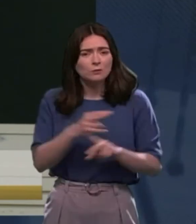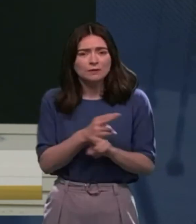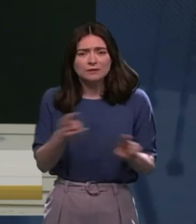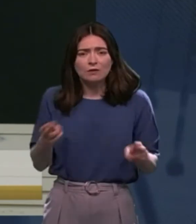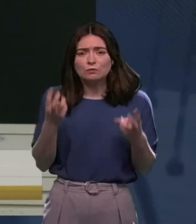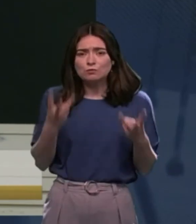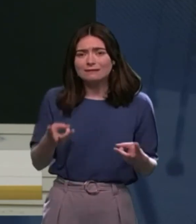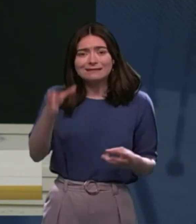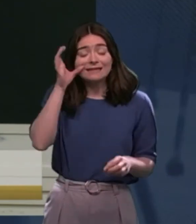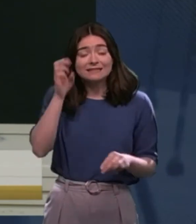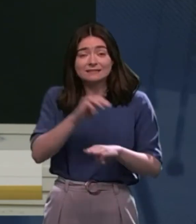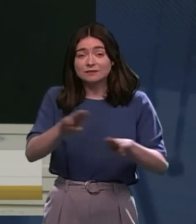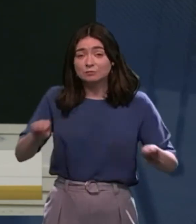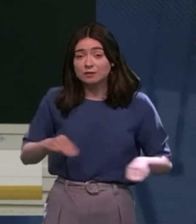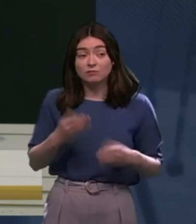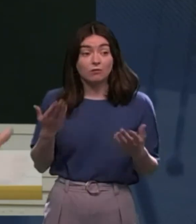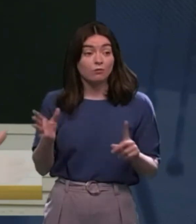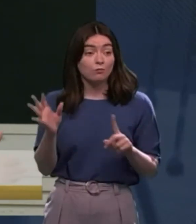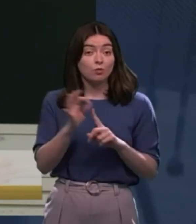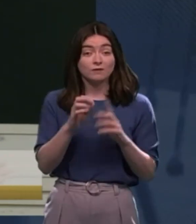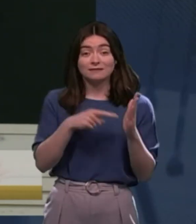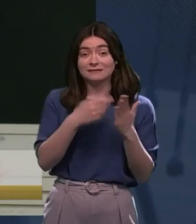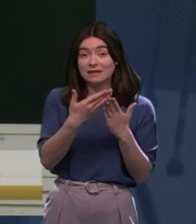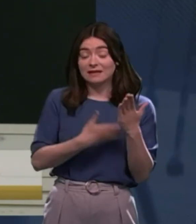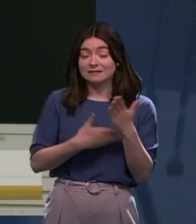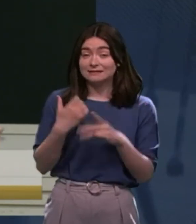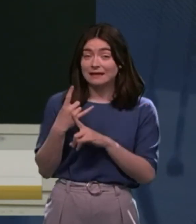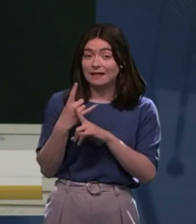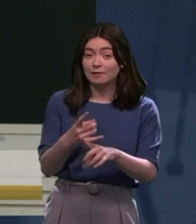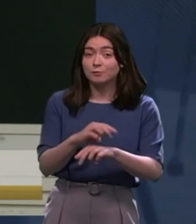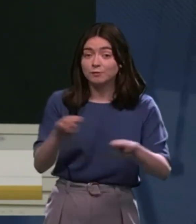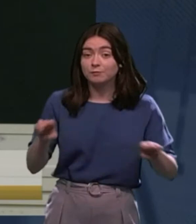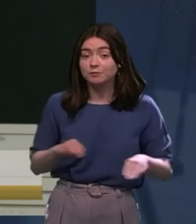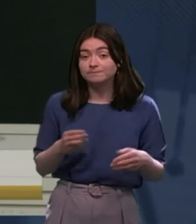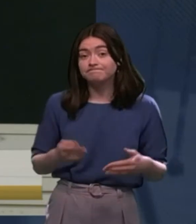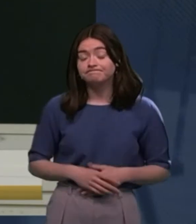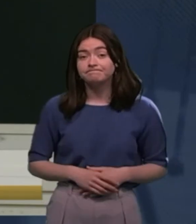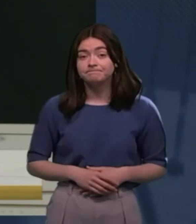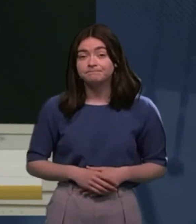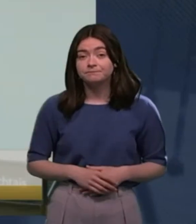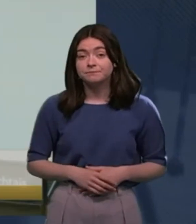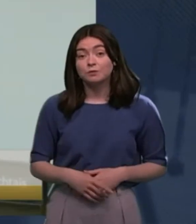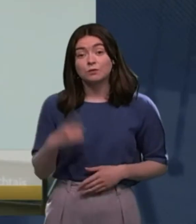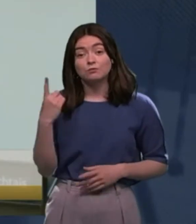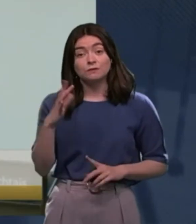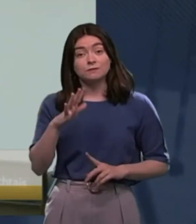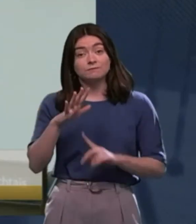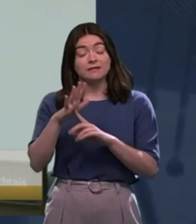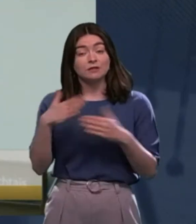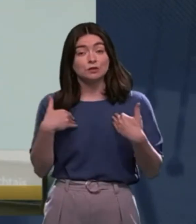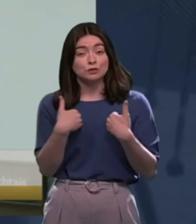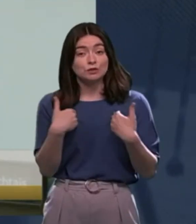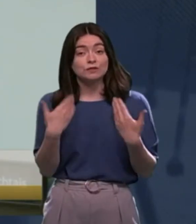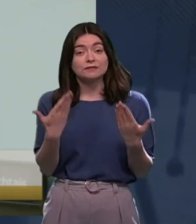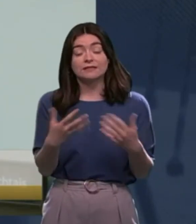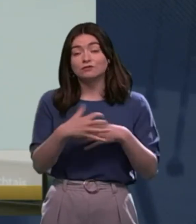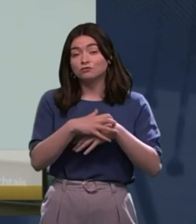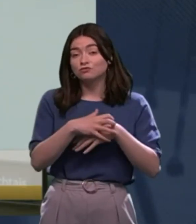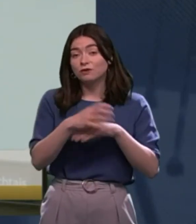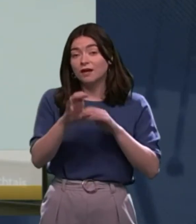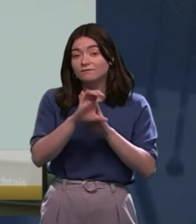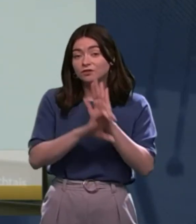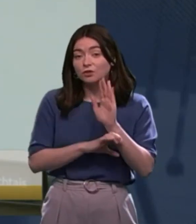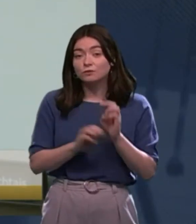hear from people? The whole point of the Act is to help these people. So, yeah, one of the main concerns, I suppose, is those draft codes of practice